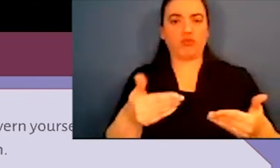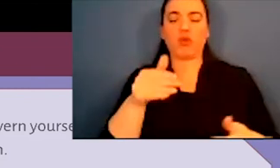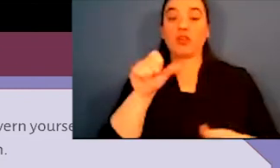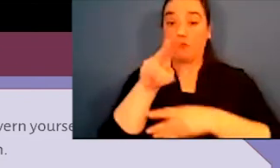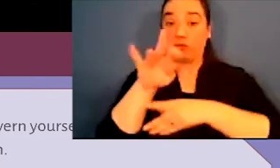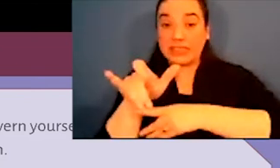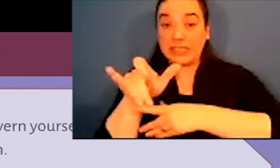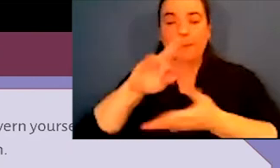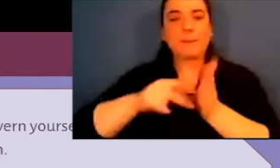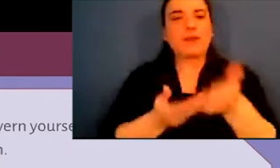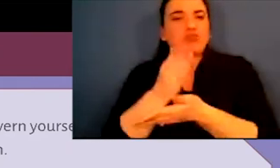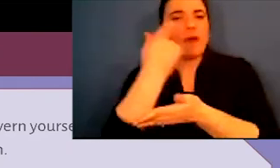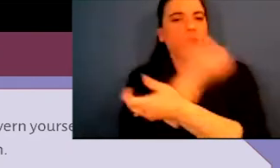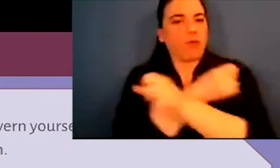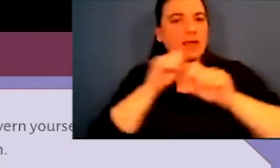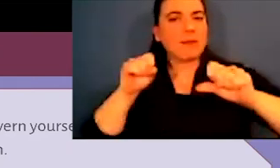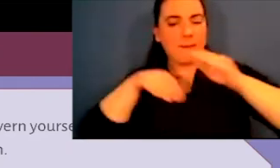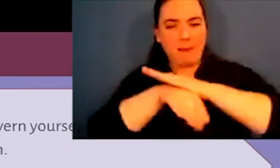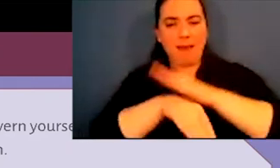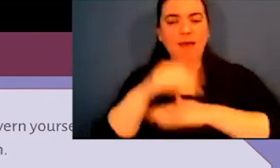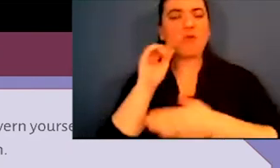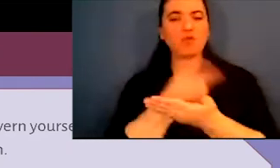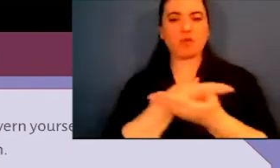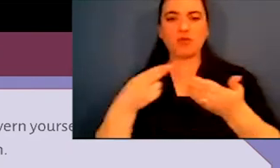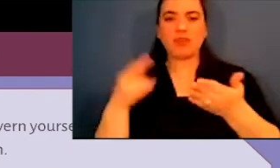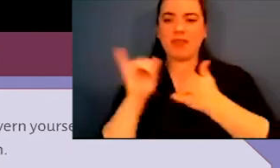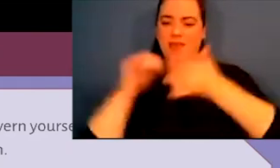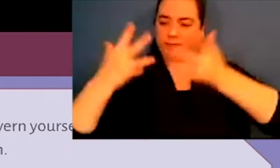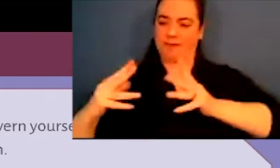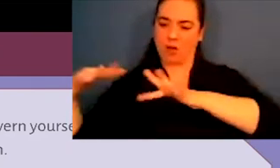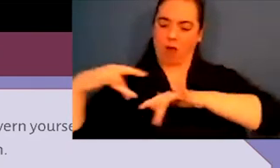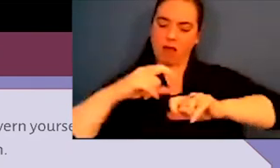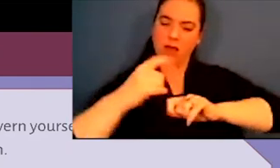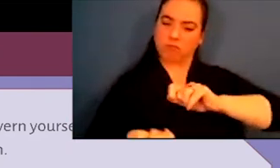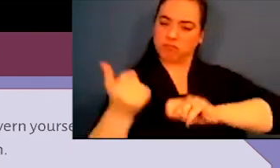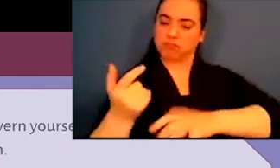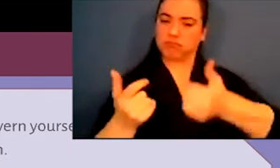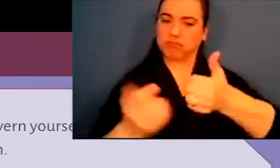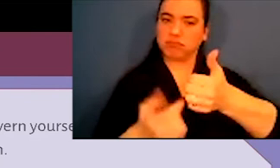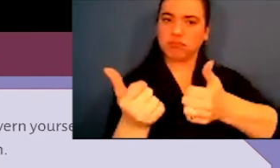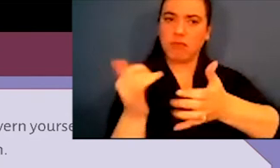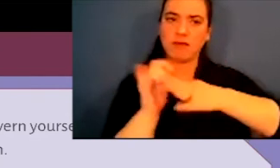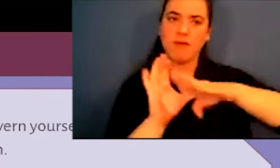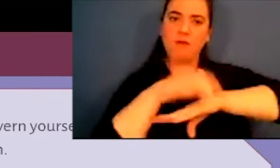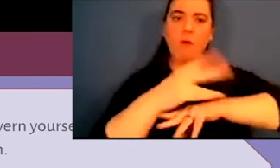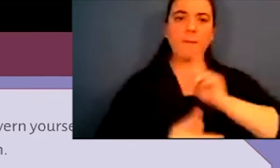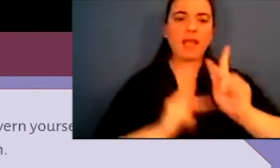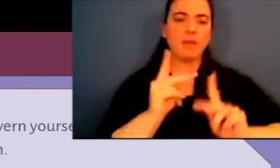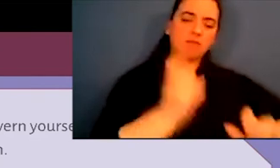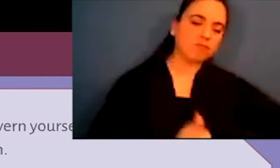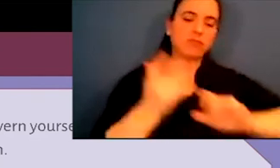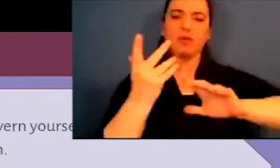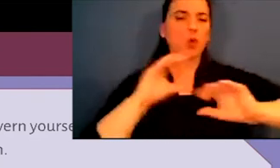indigenous to this continent. Sovereignty is a right to freedom and access to resources that was stripped away through